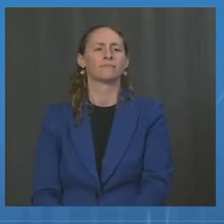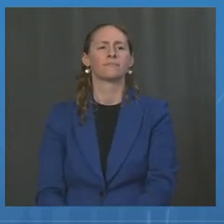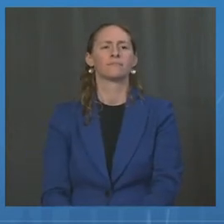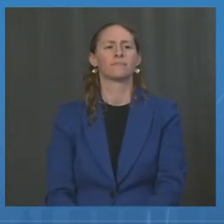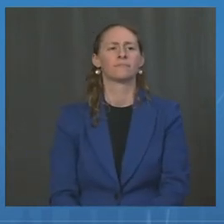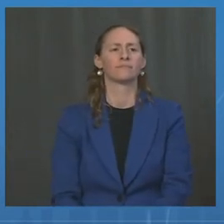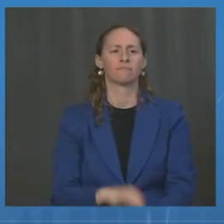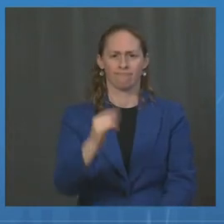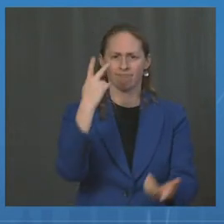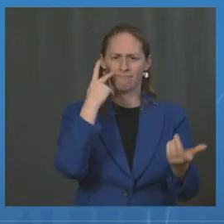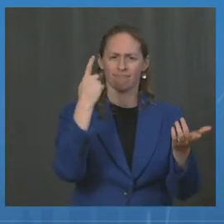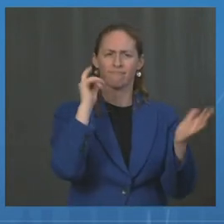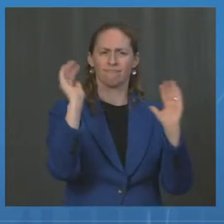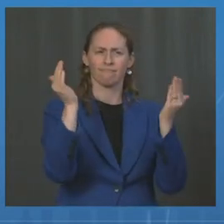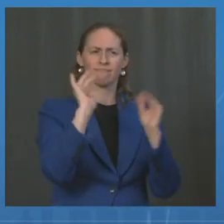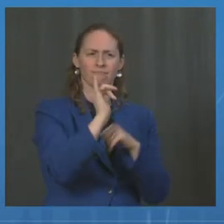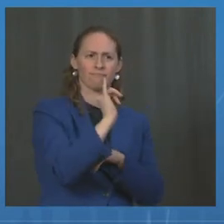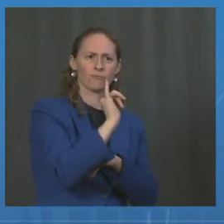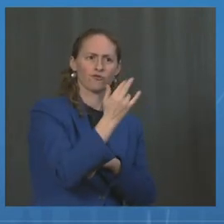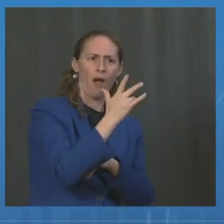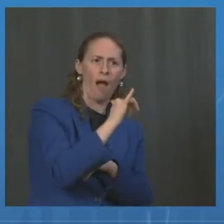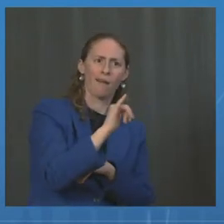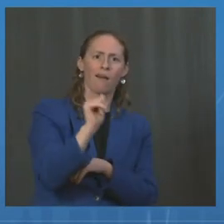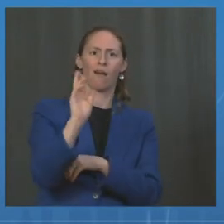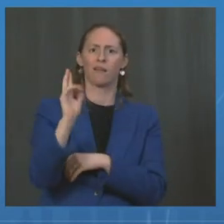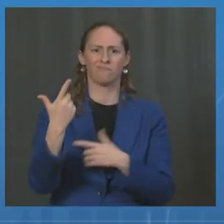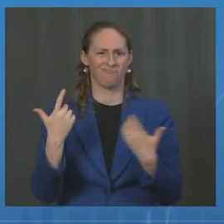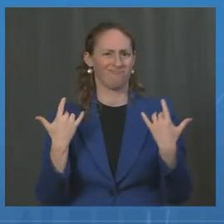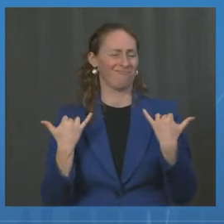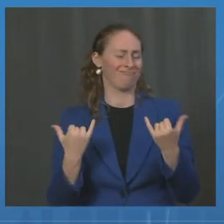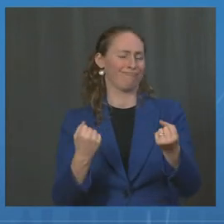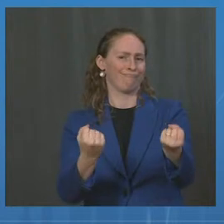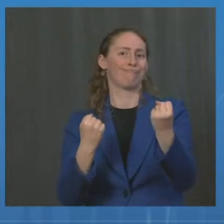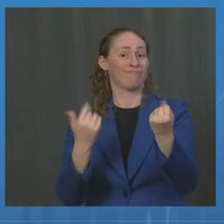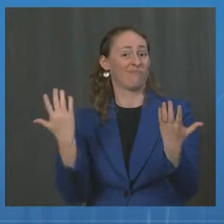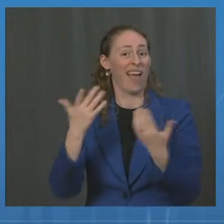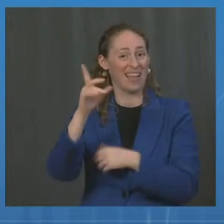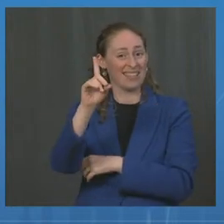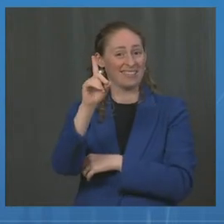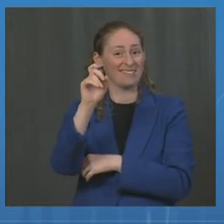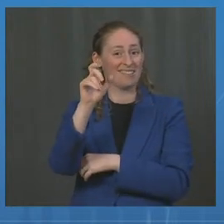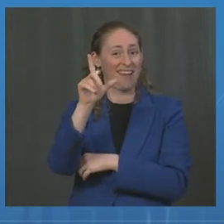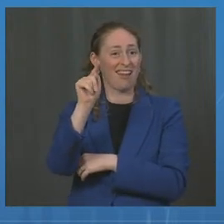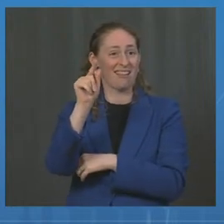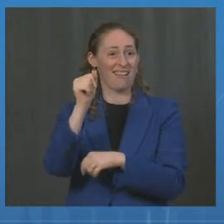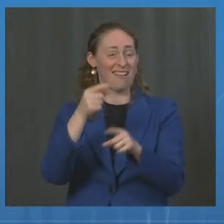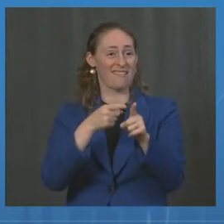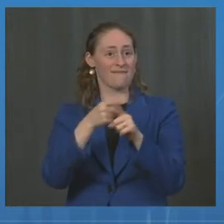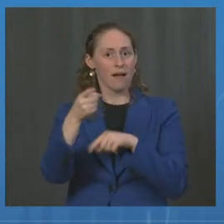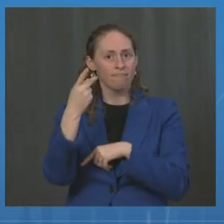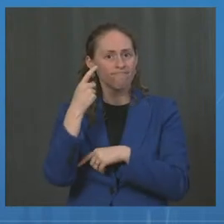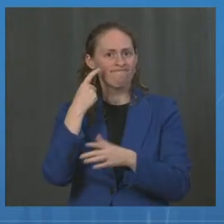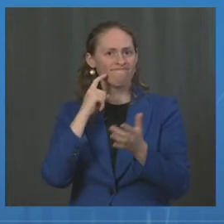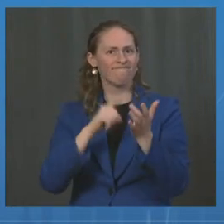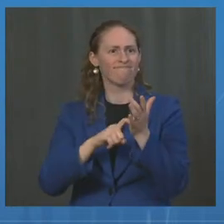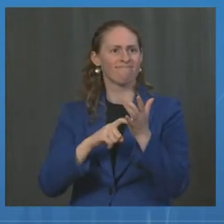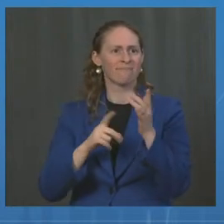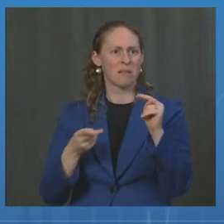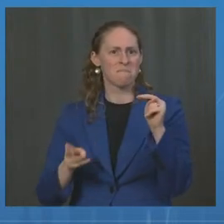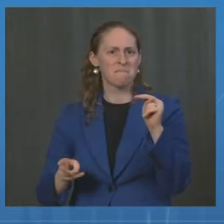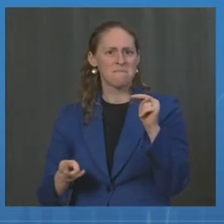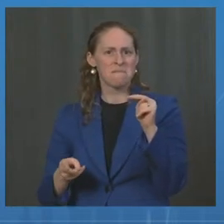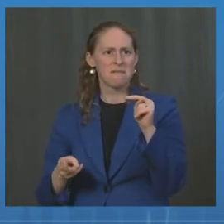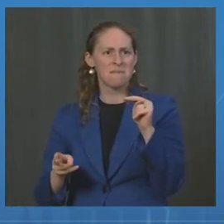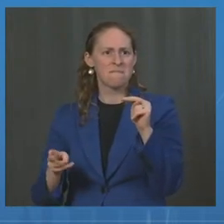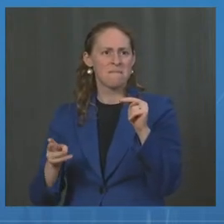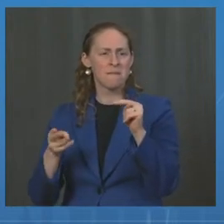predominant variant across the country. As cases were increasing throughout July and August, the number of children getting sick